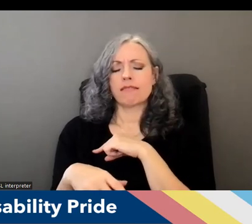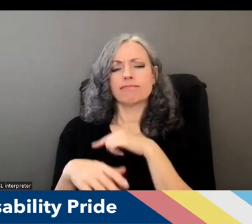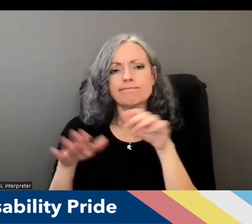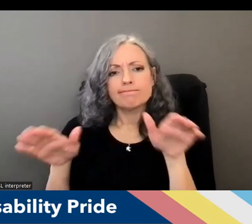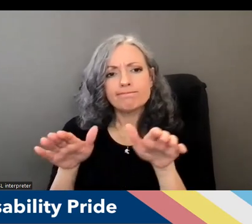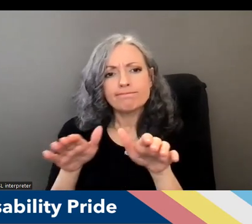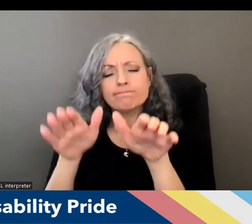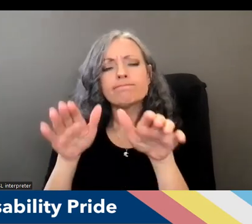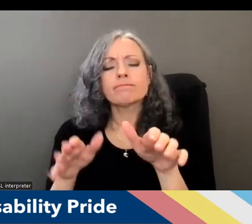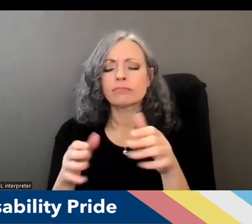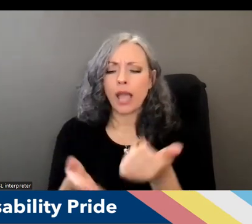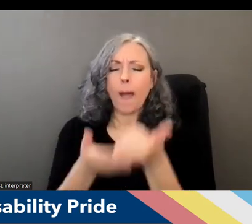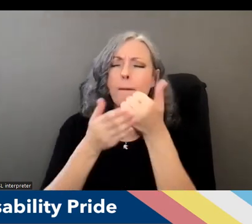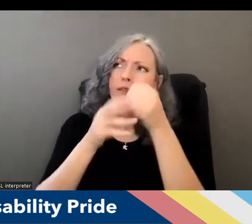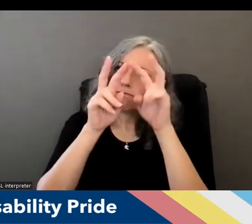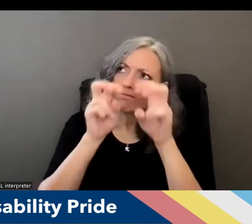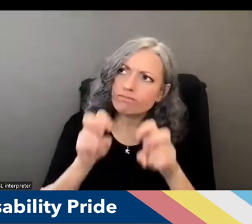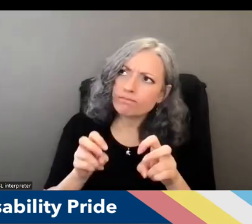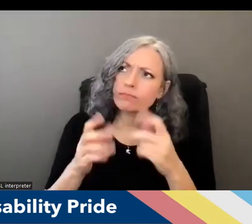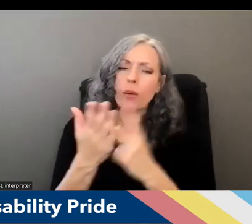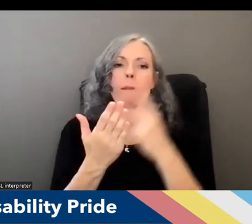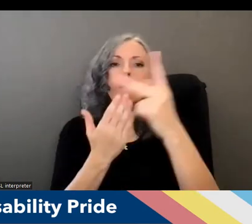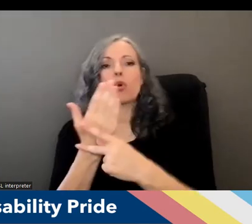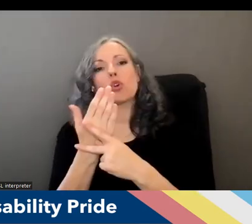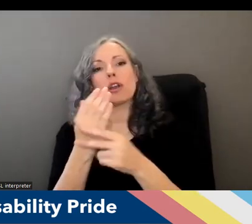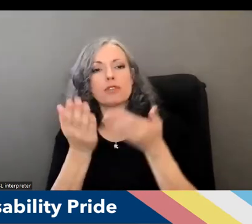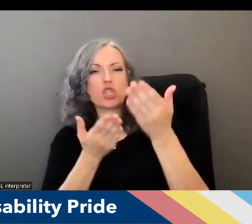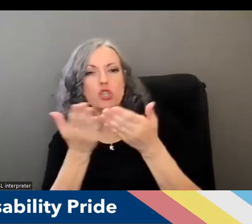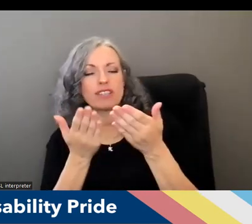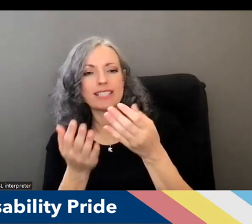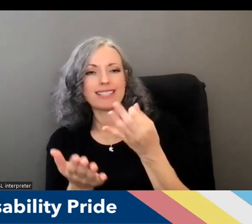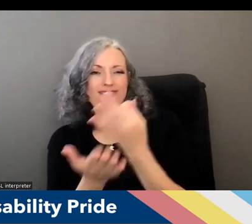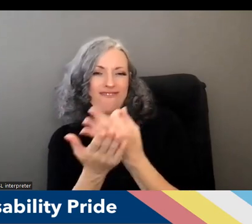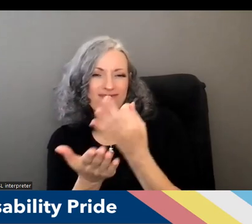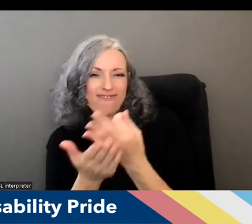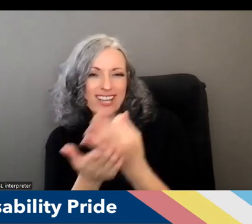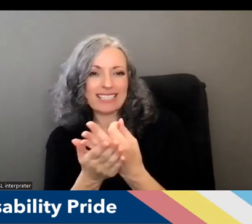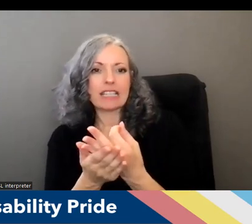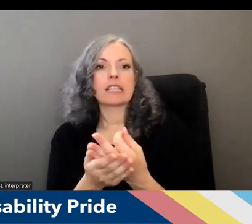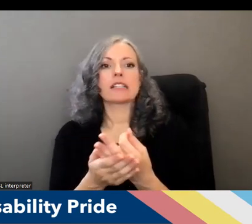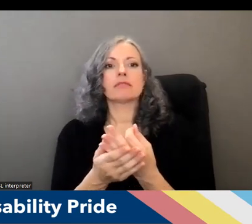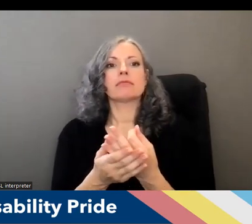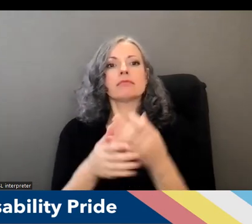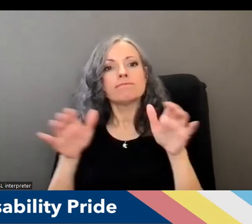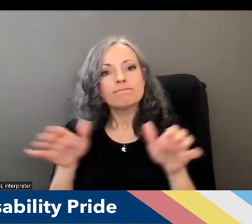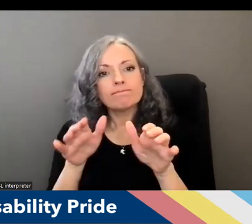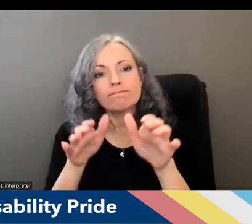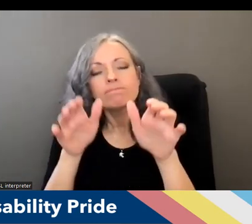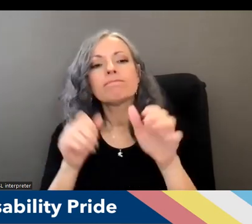us assess programs and services funding sources and capacities key performance measures